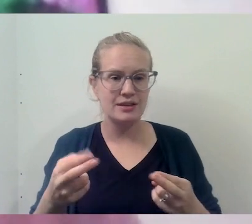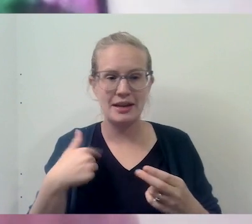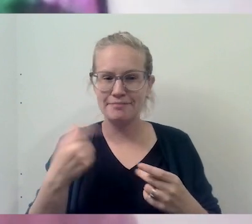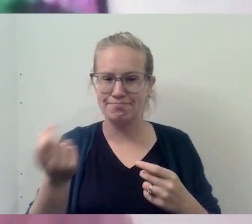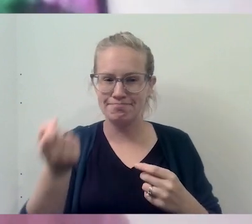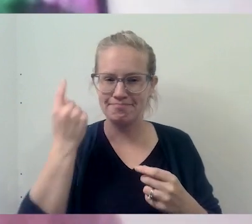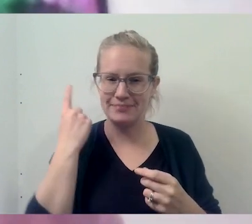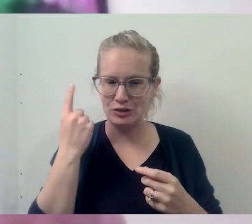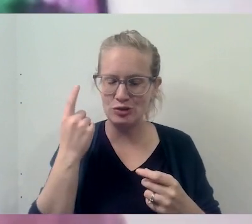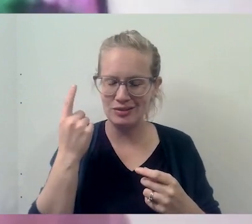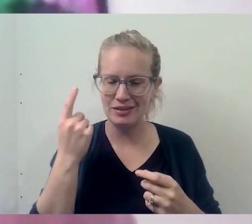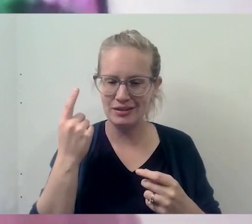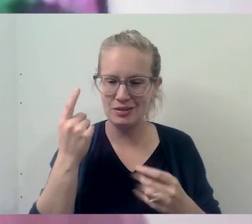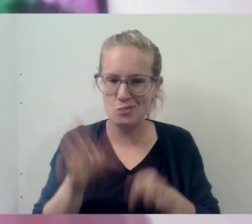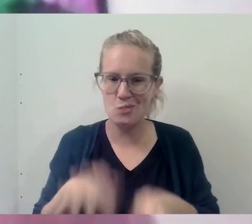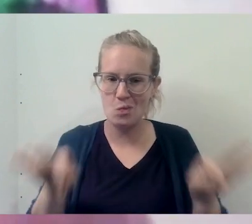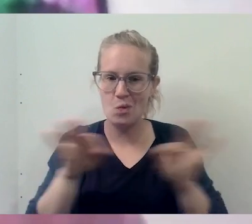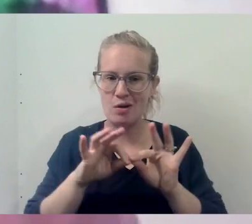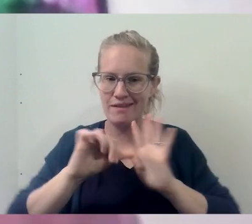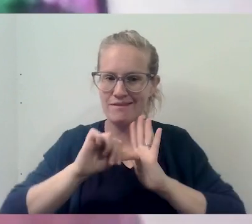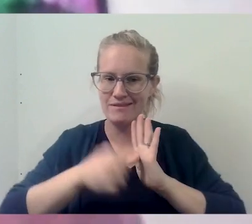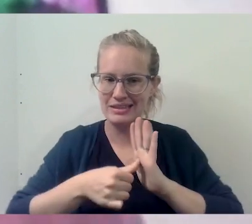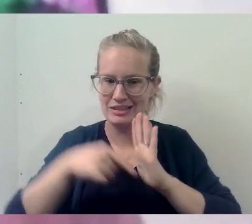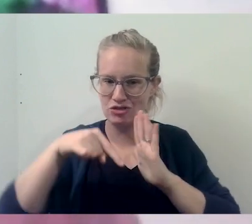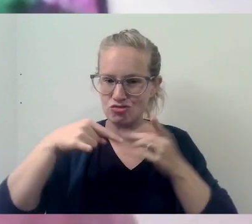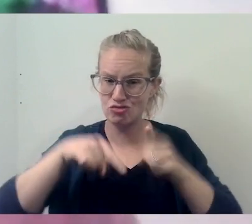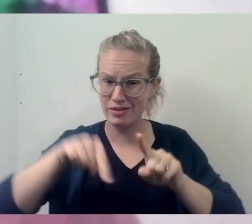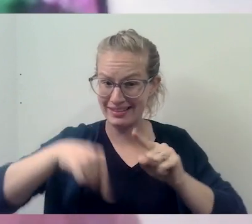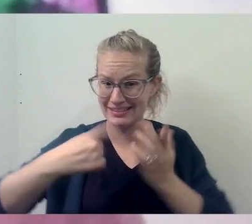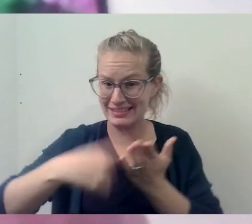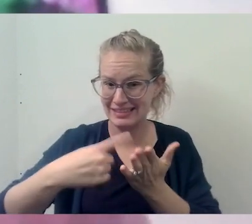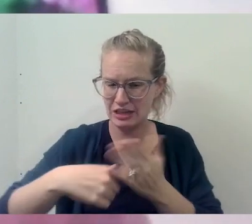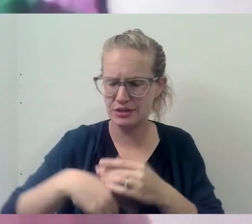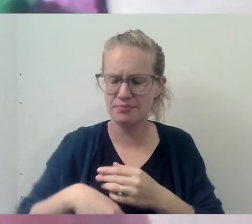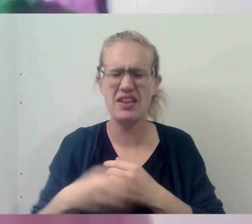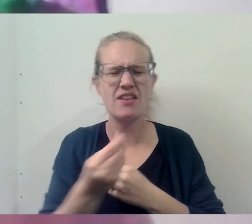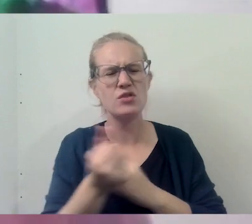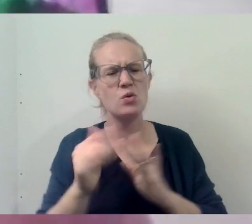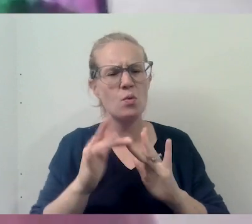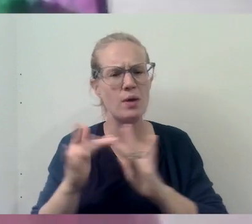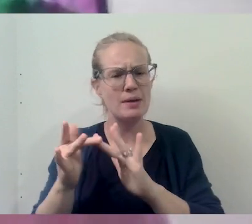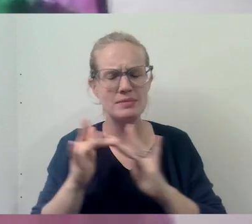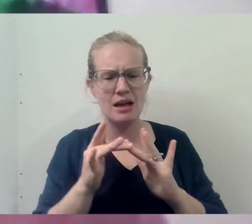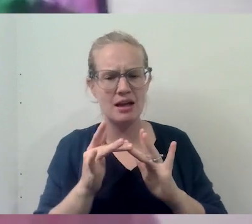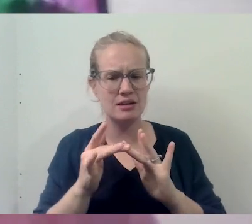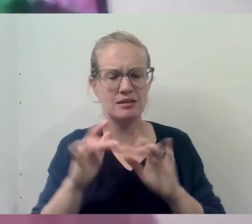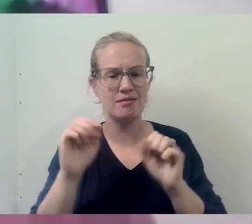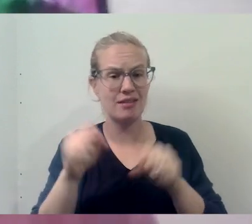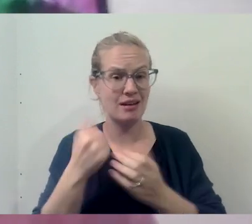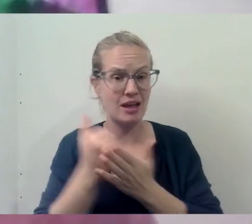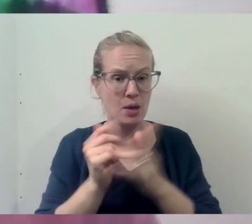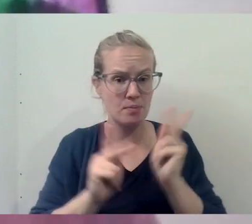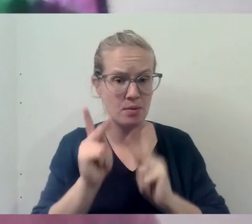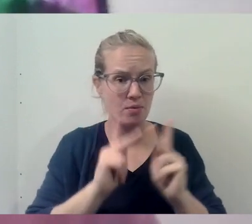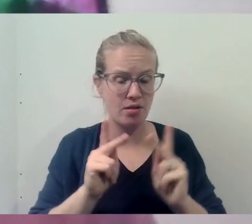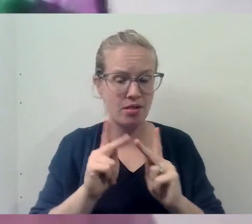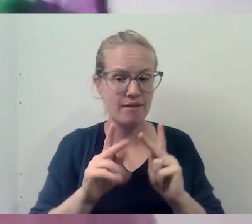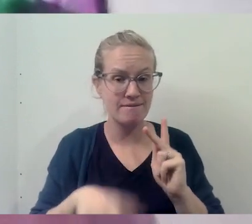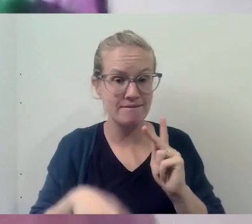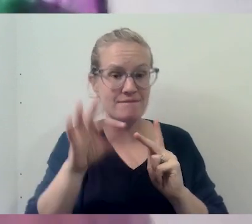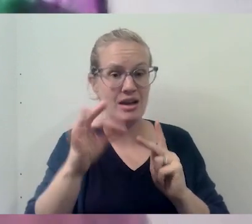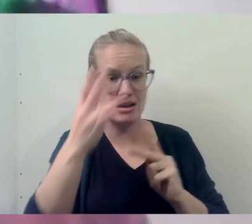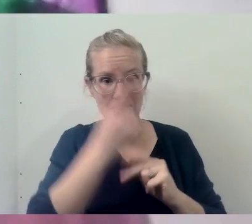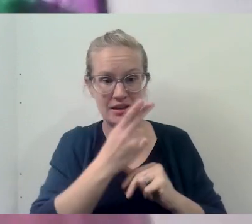understand is, uh, an important emphasis here in the discussion, there's a couple of websites out there that can help people find, um,